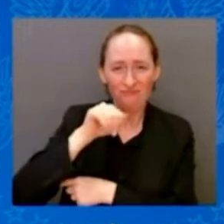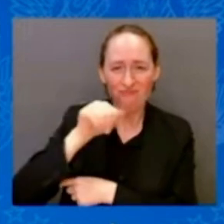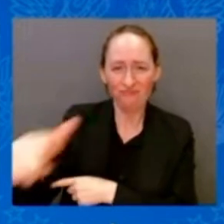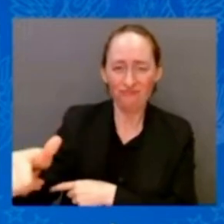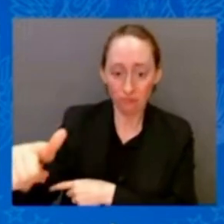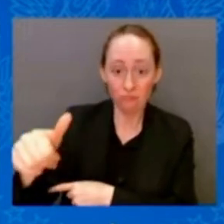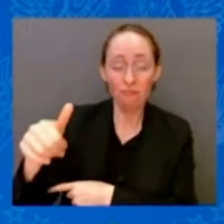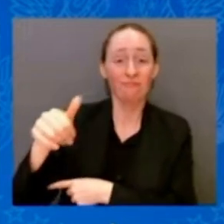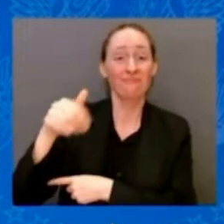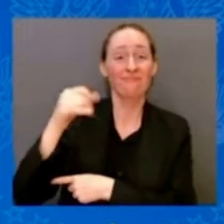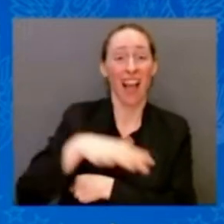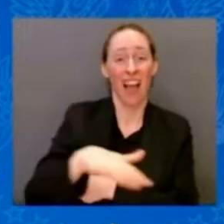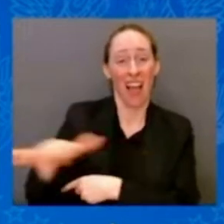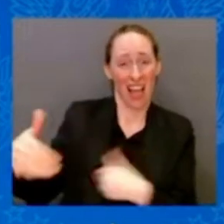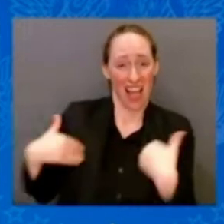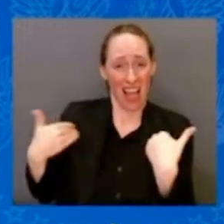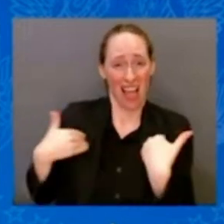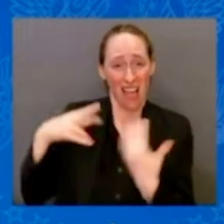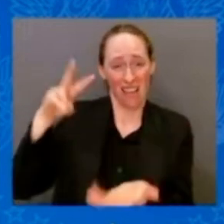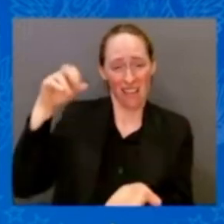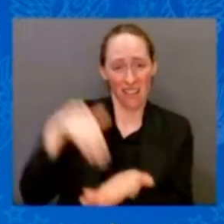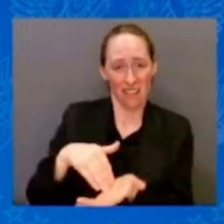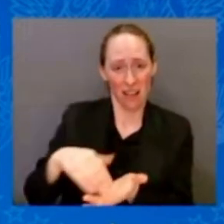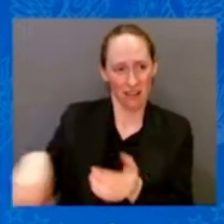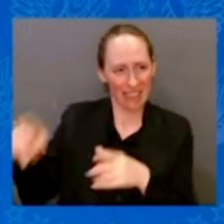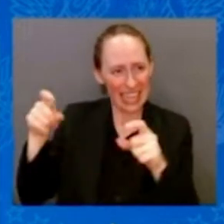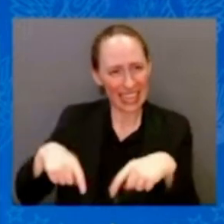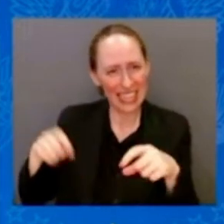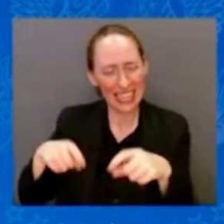lives. Let's finish the job.